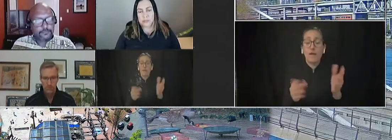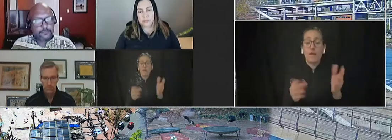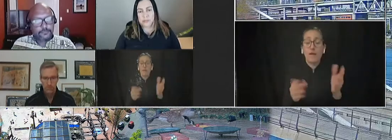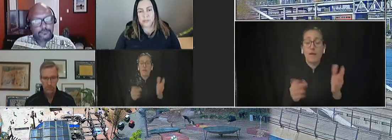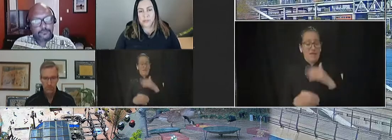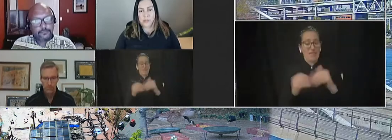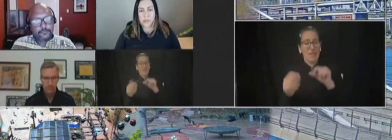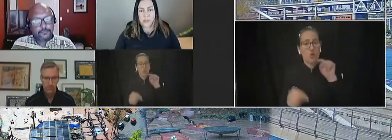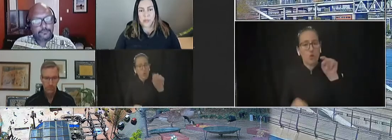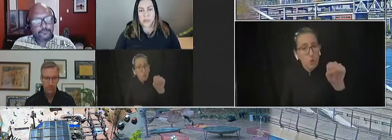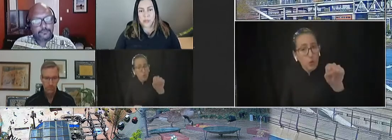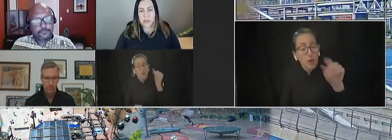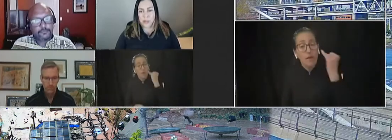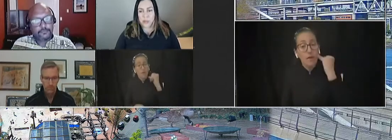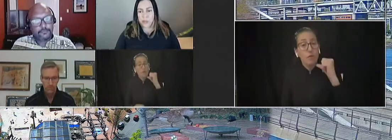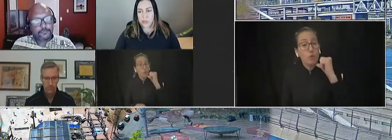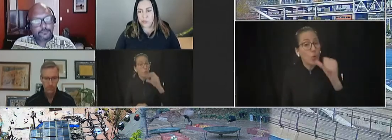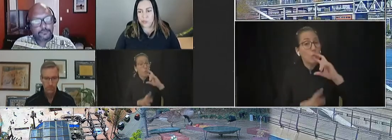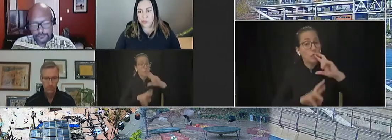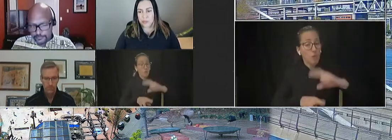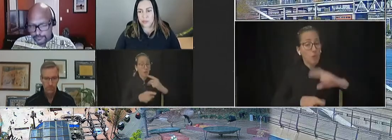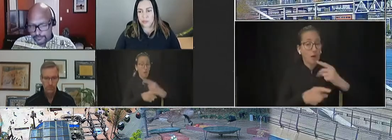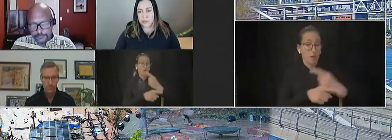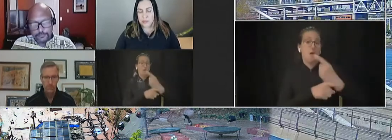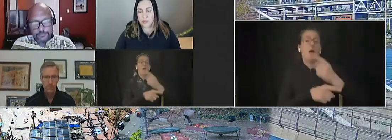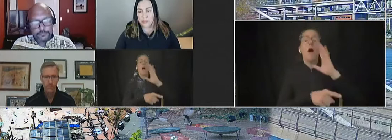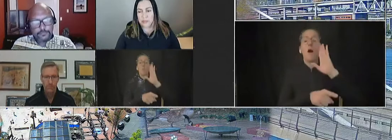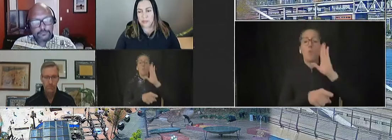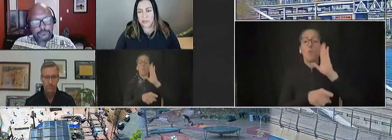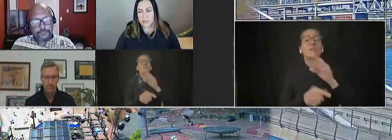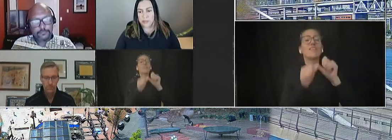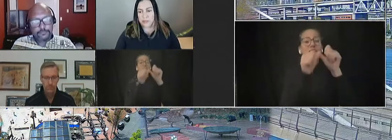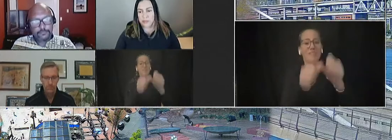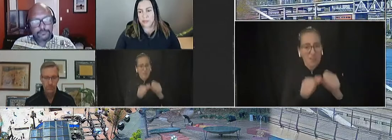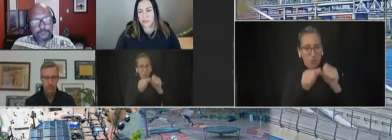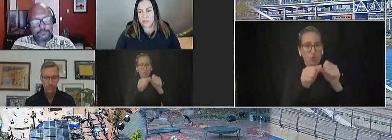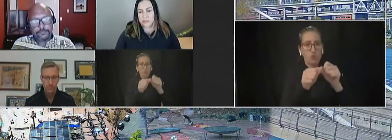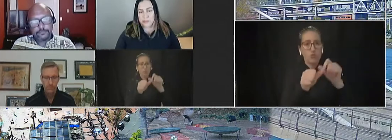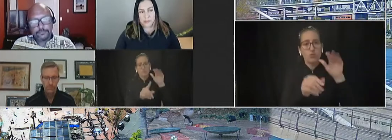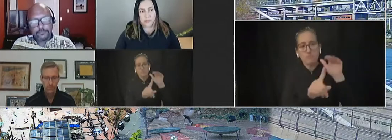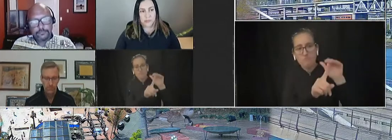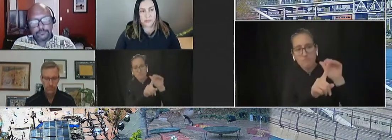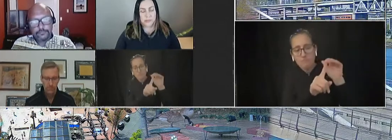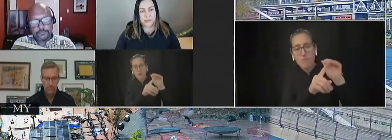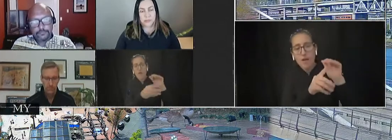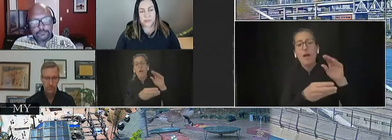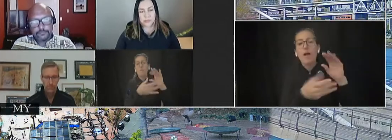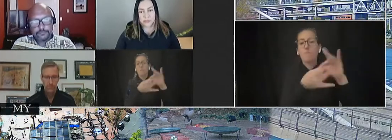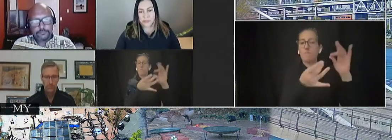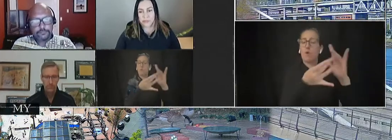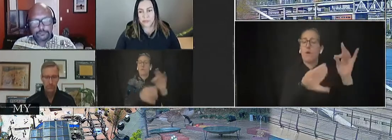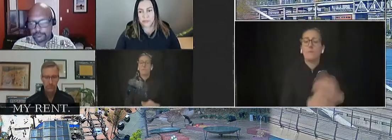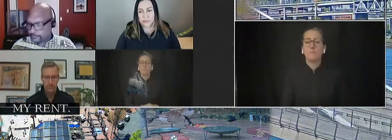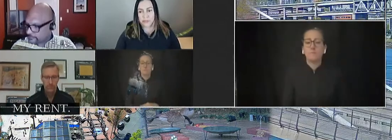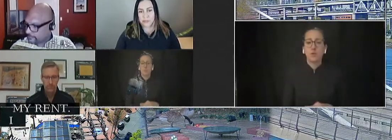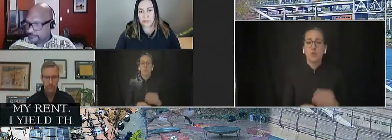I yield the rest of my time. Thank you very much. Thank you. And last we have Marta.